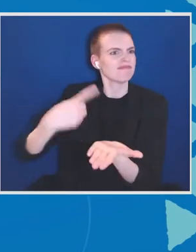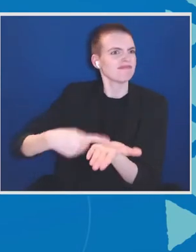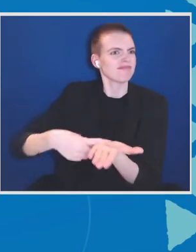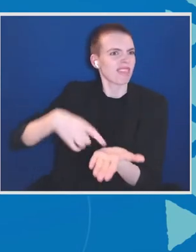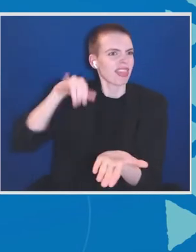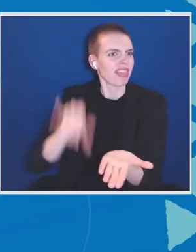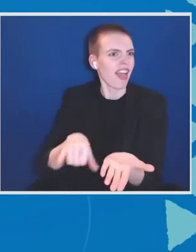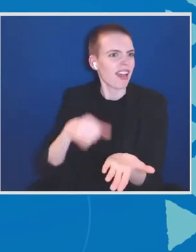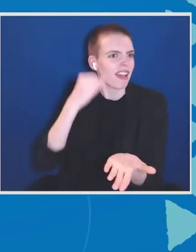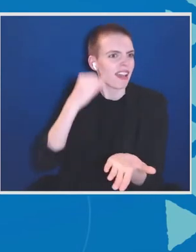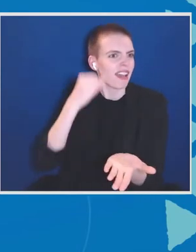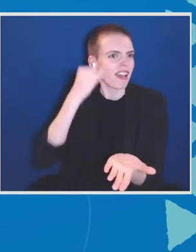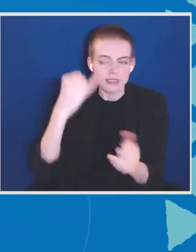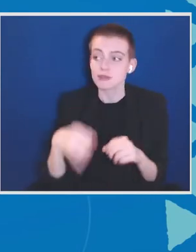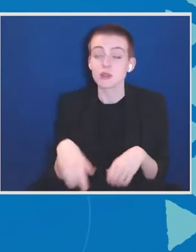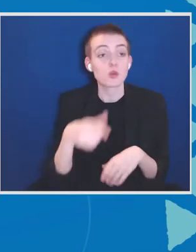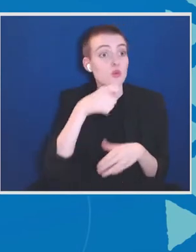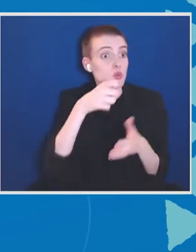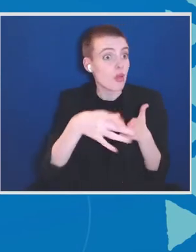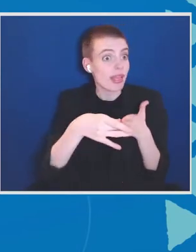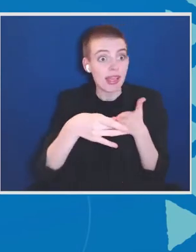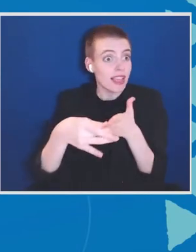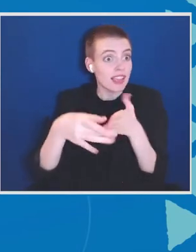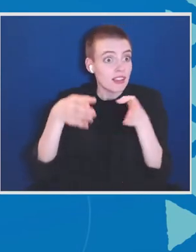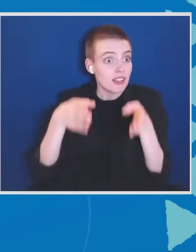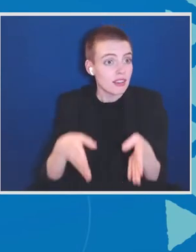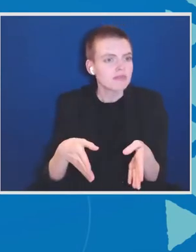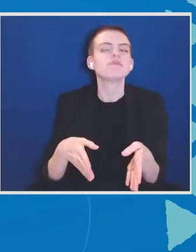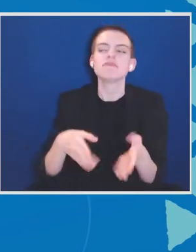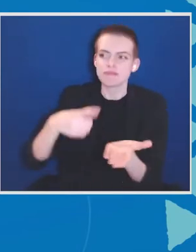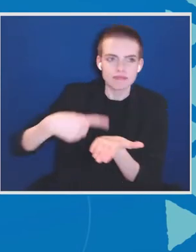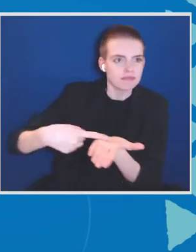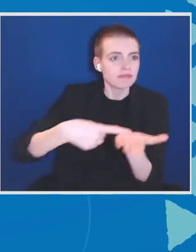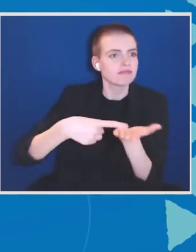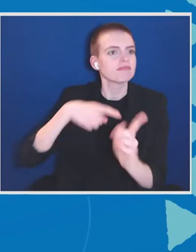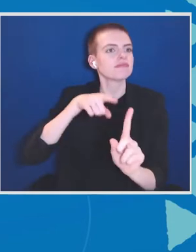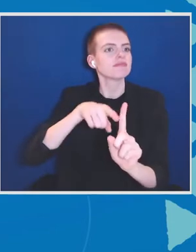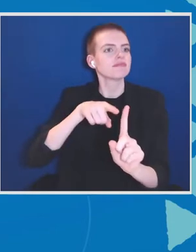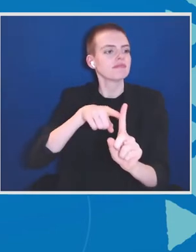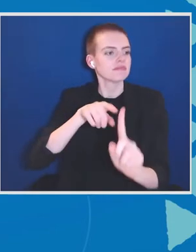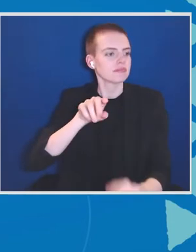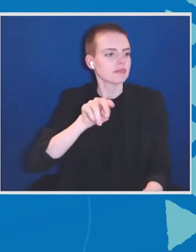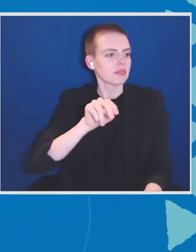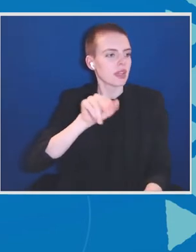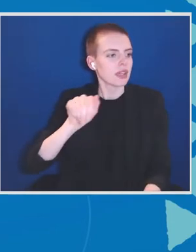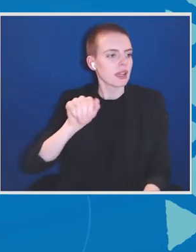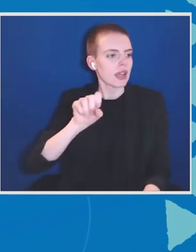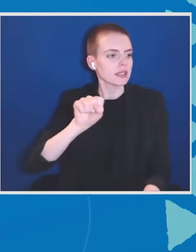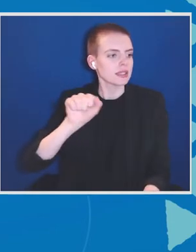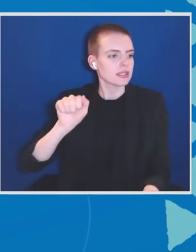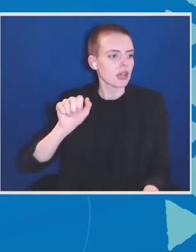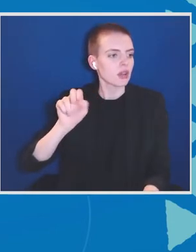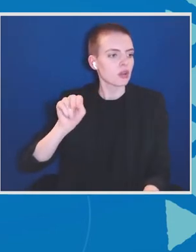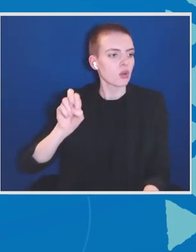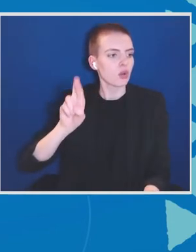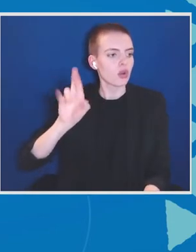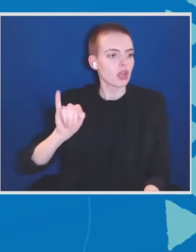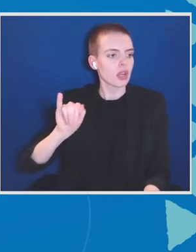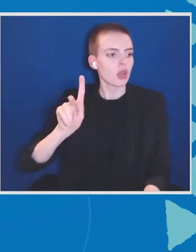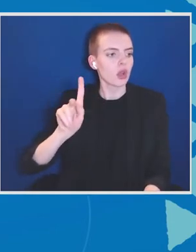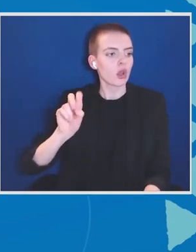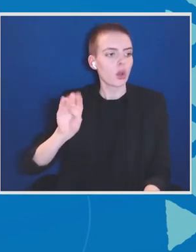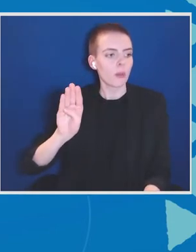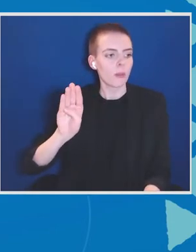it on a discussion on what can be done is Masanori Kobayashi, a senior research fellow at the Ocean